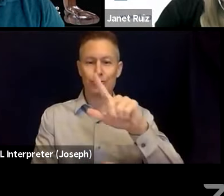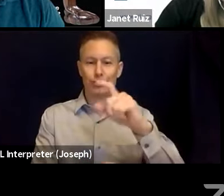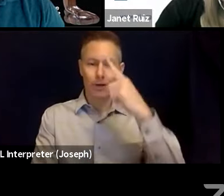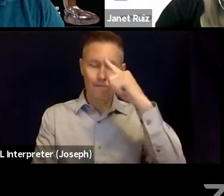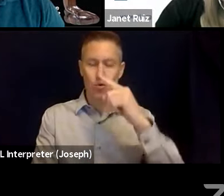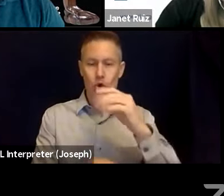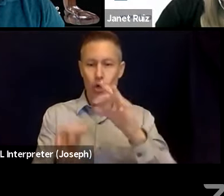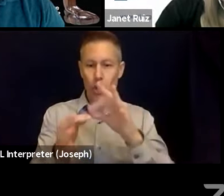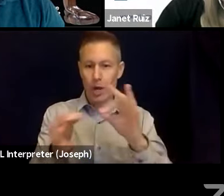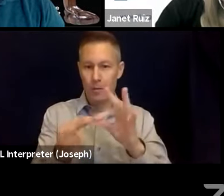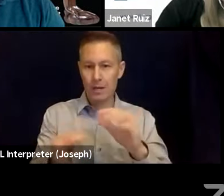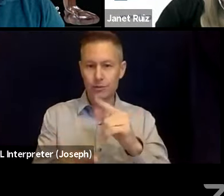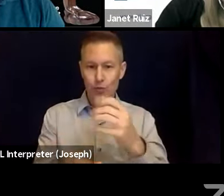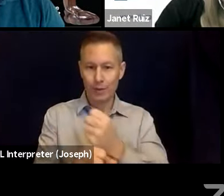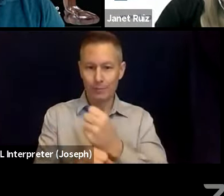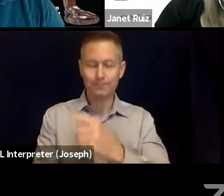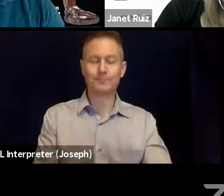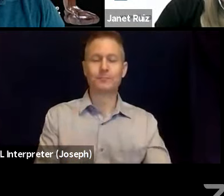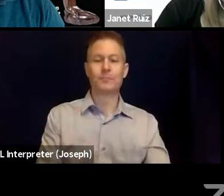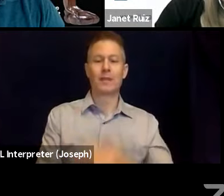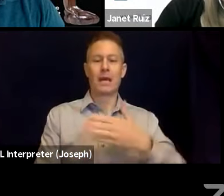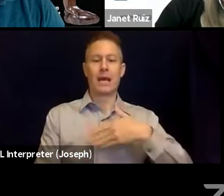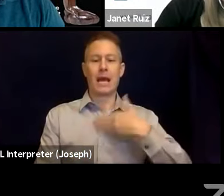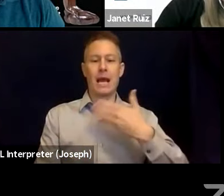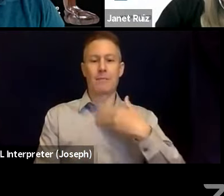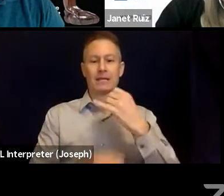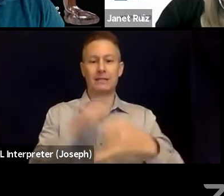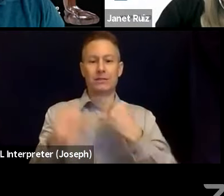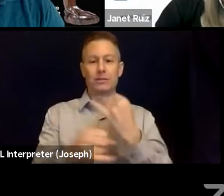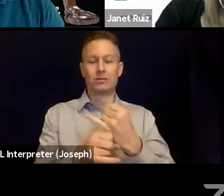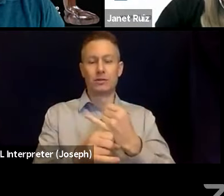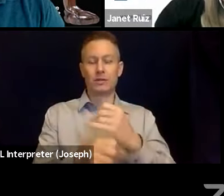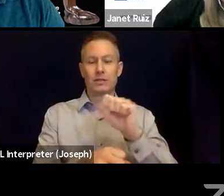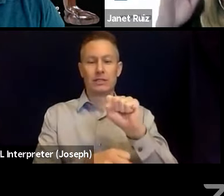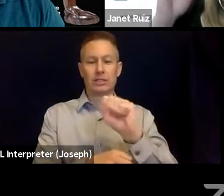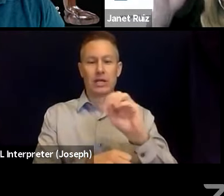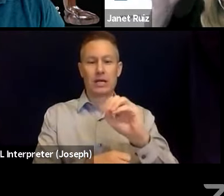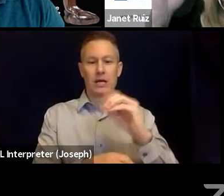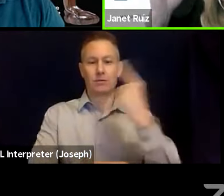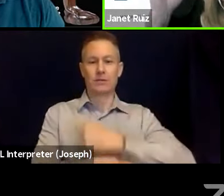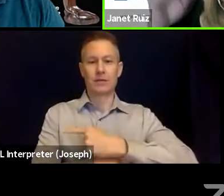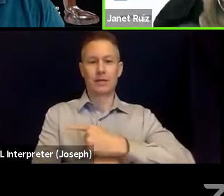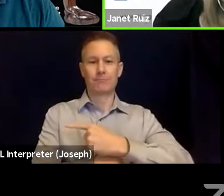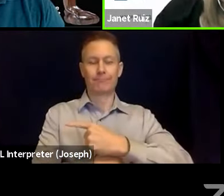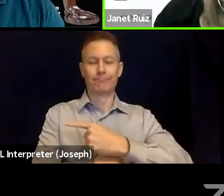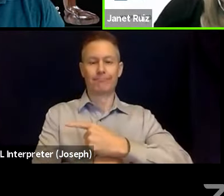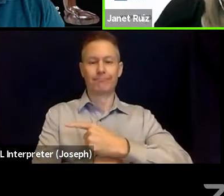International ShakeOut Day. And until next time. Thanks, everyone. Bye.